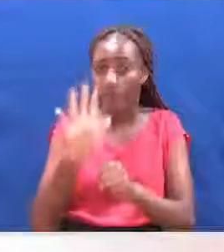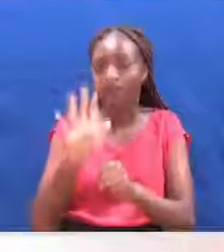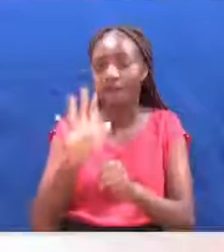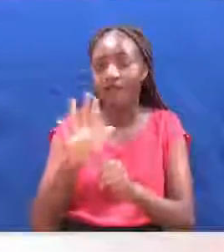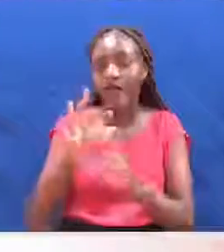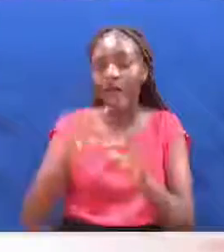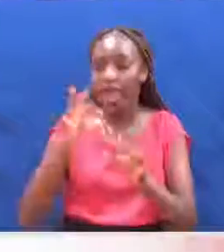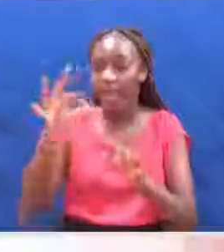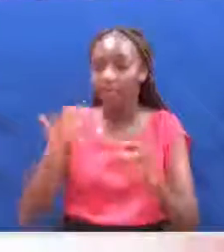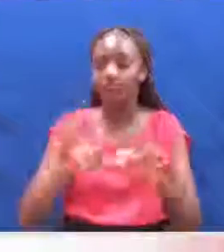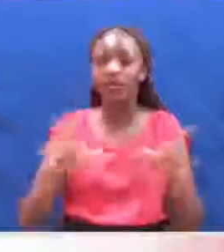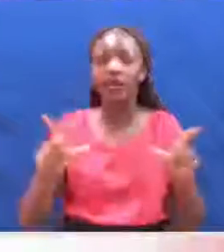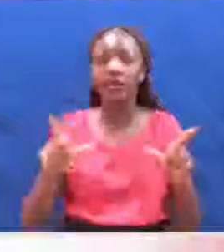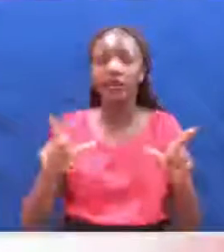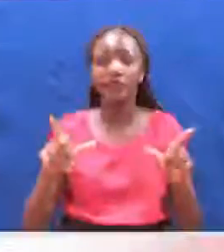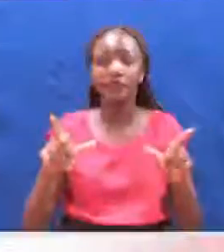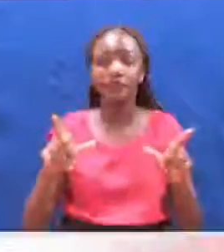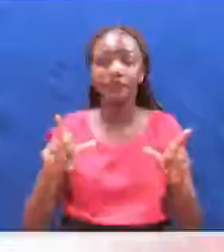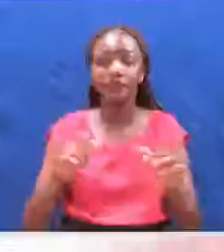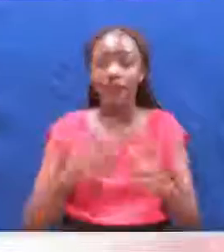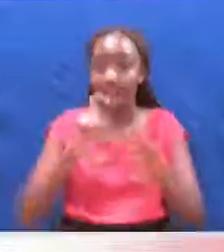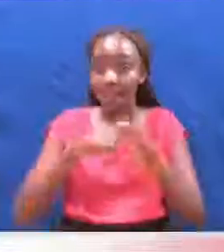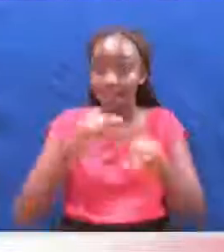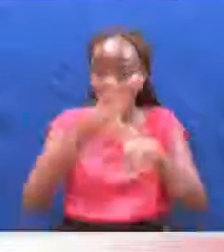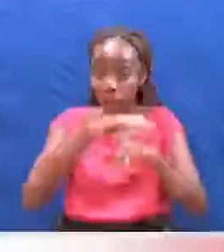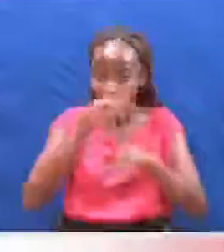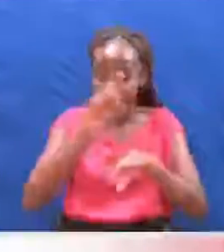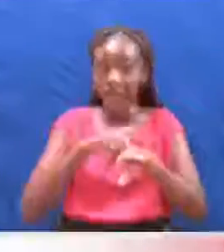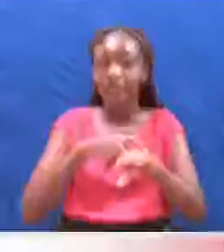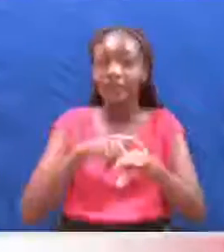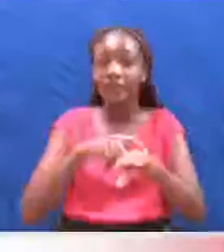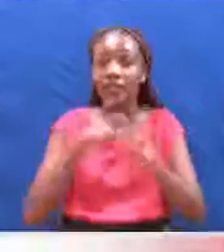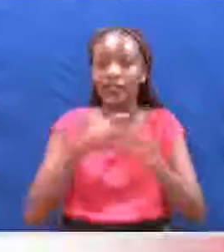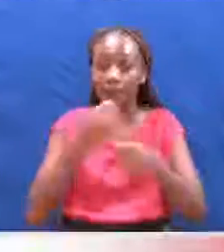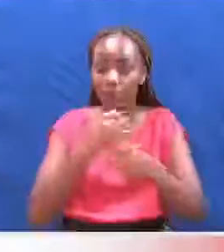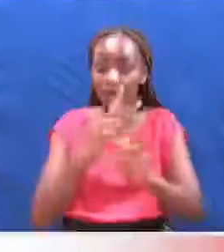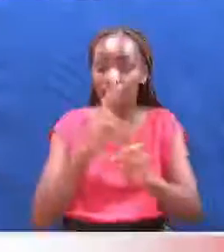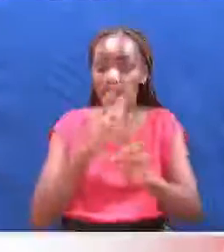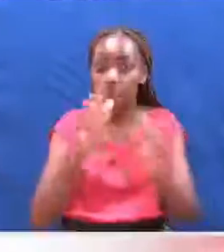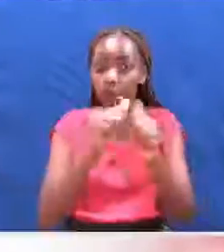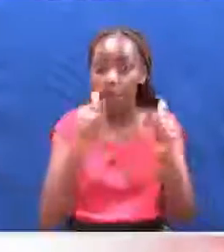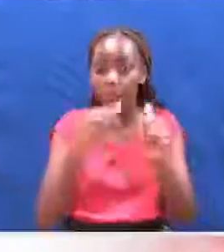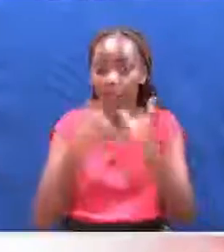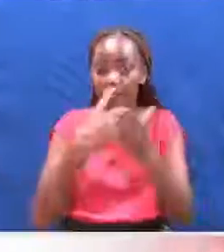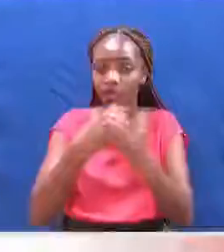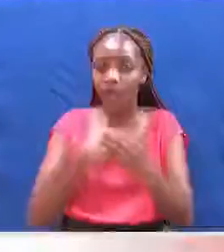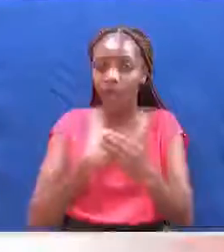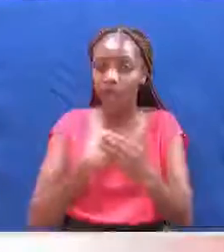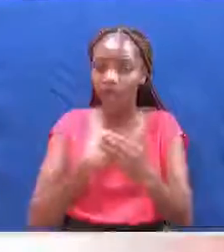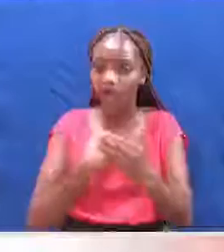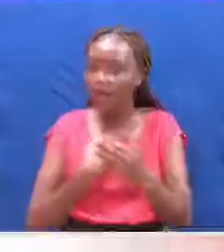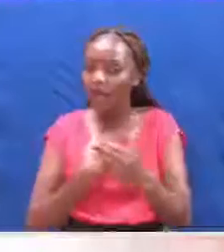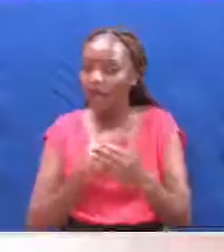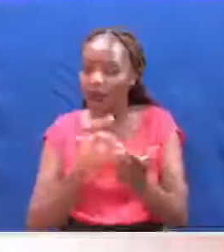stable silage, when it is harvested at the right stage and it is preserved very well, there is very little risk of